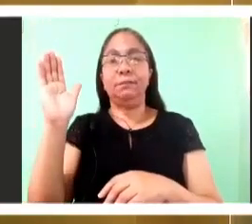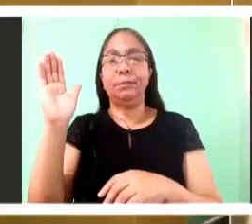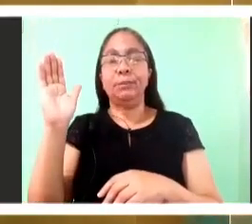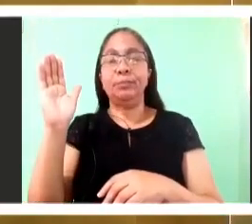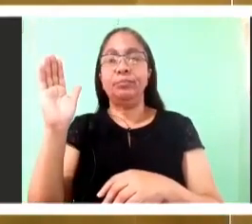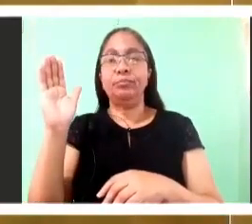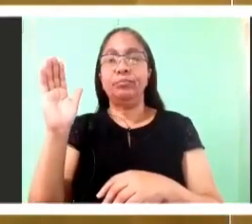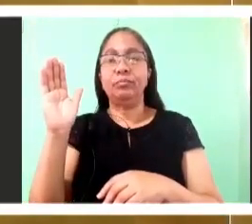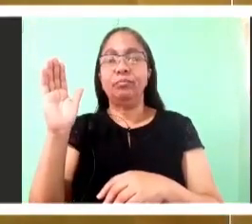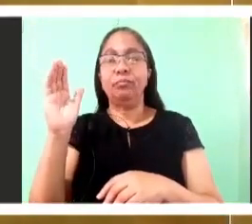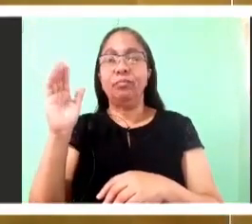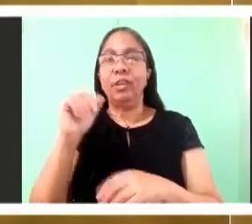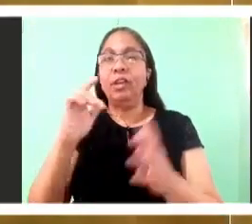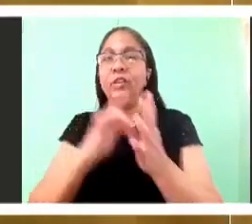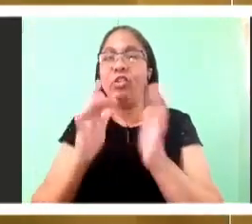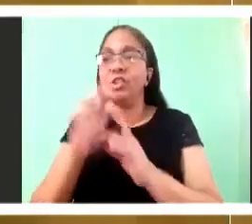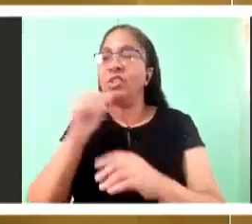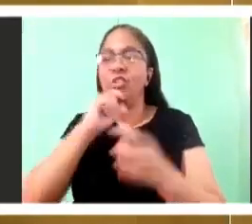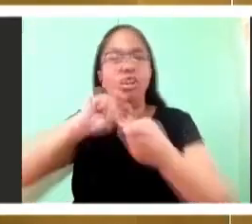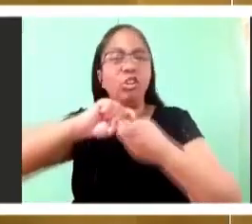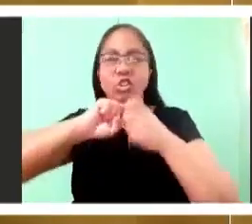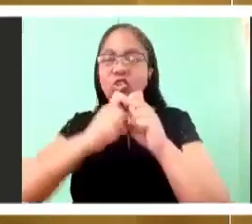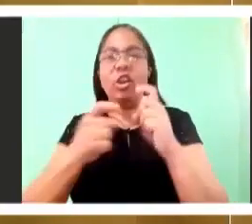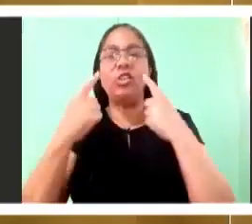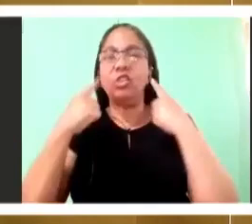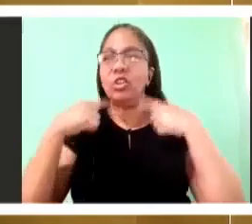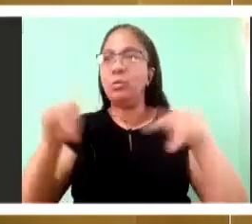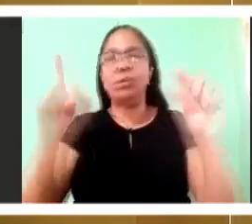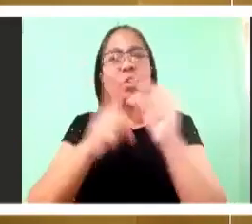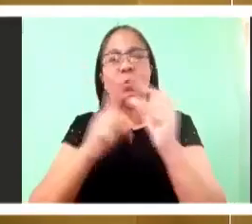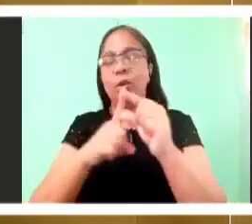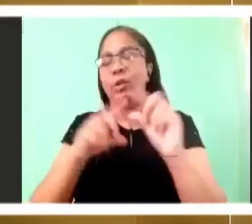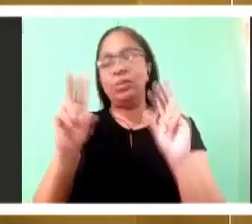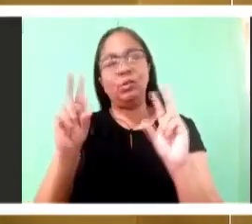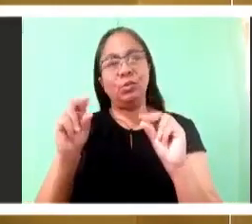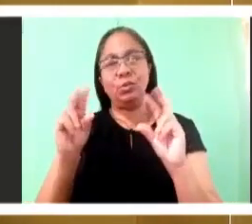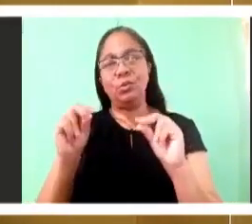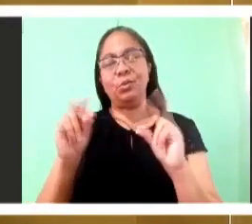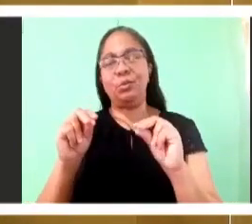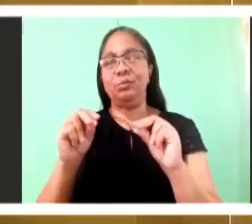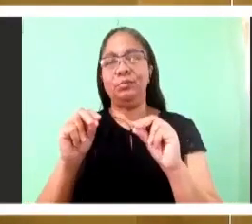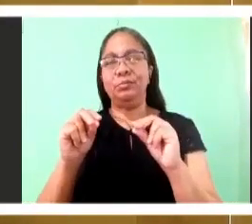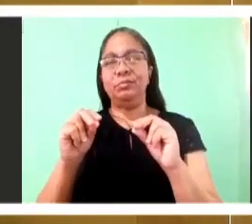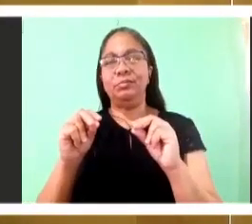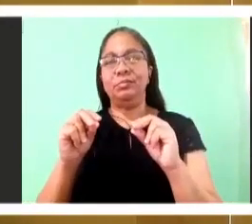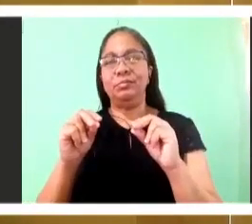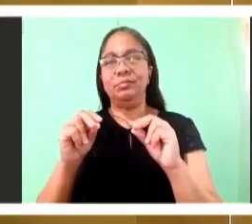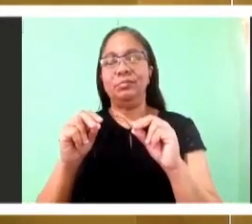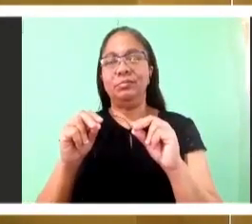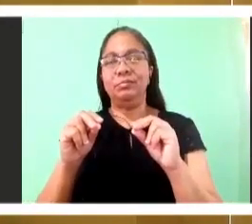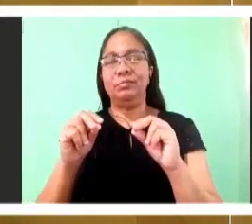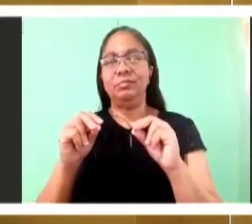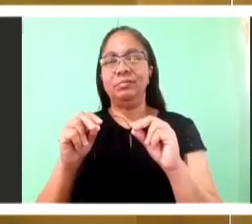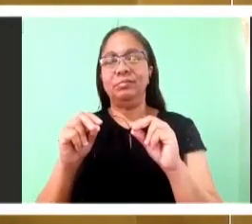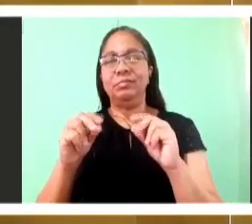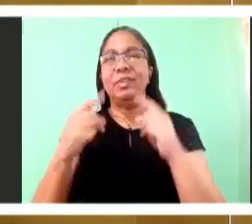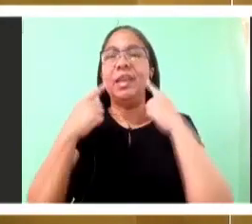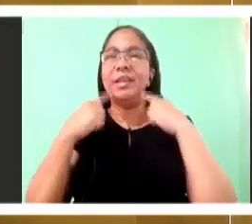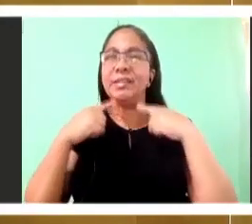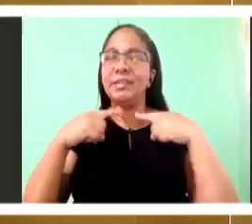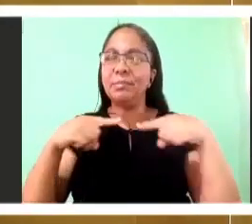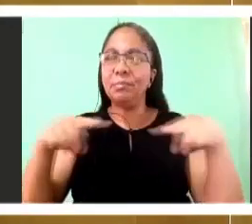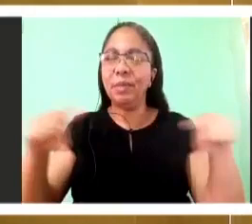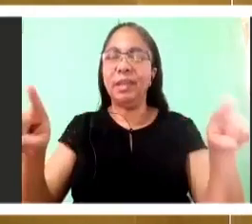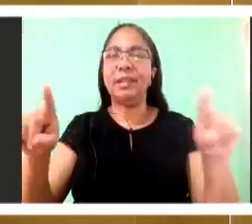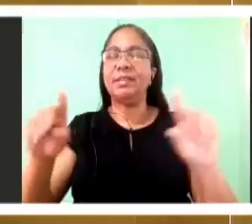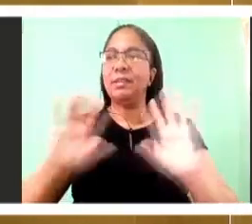down. Don't carry on. It's a metaphor making. A little literal. He